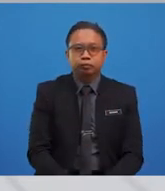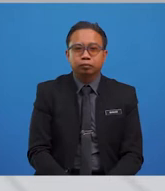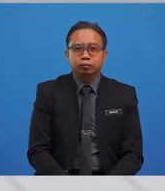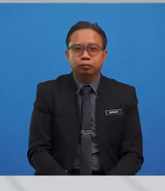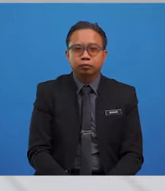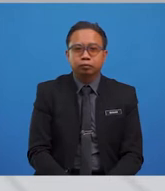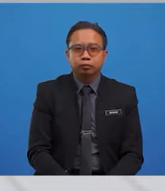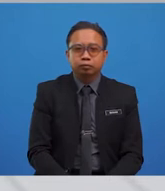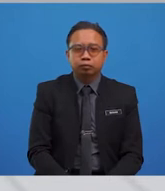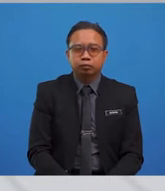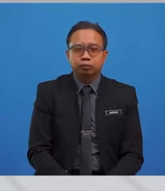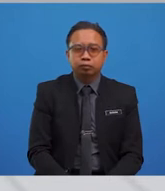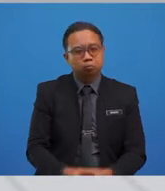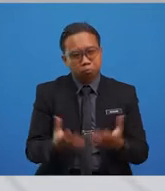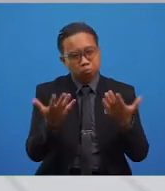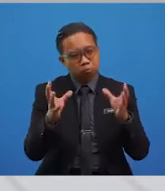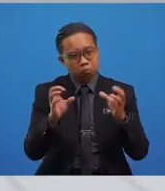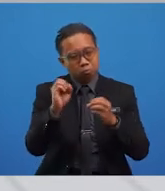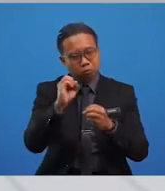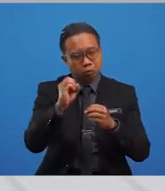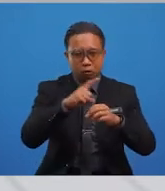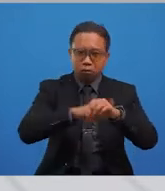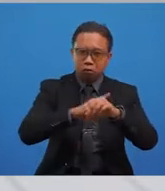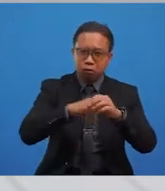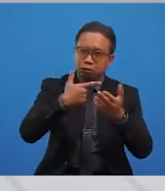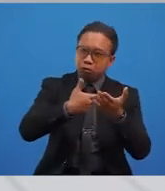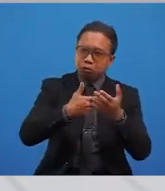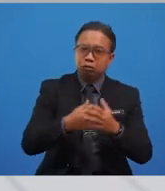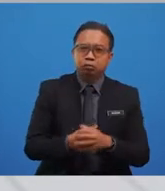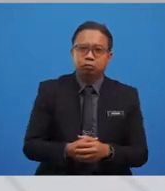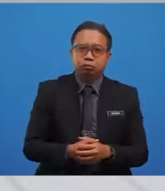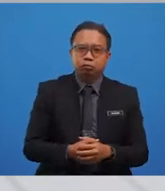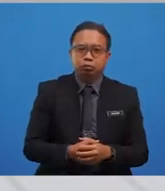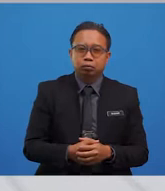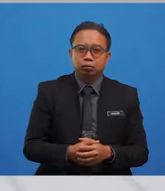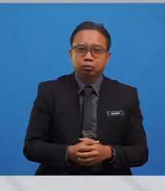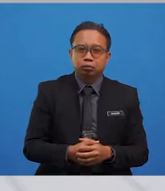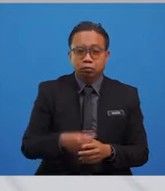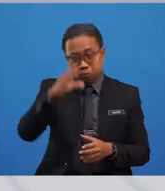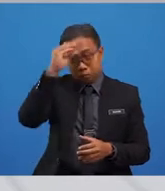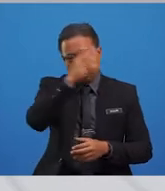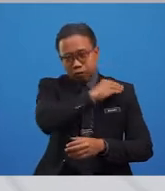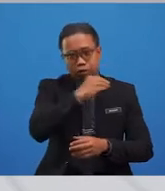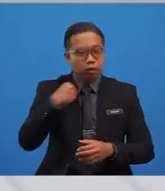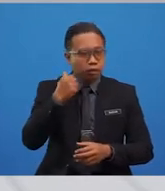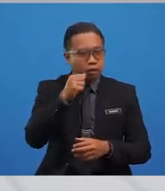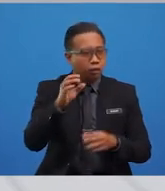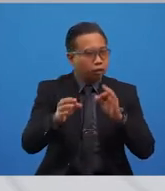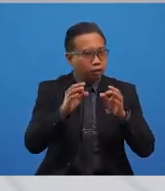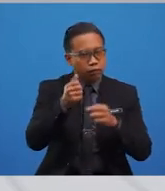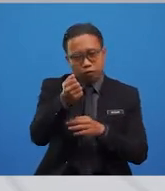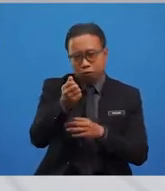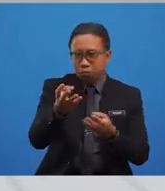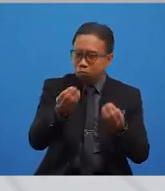I'm afraid we don't have enough time, Grand Vise. It's okay. Well, boys and girls, if you want to play more,